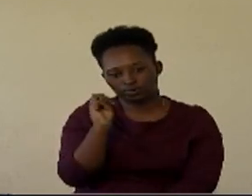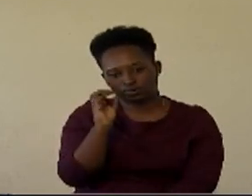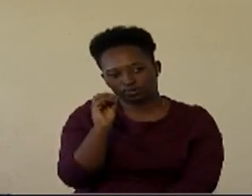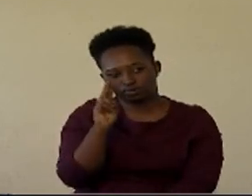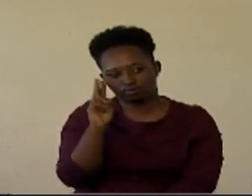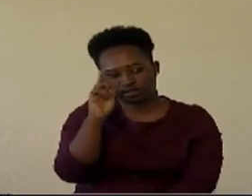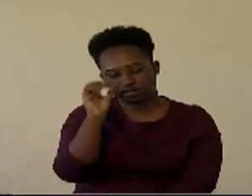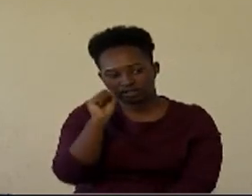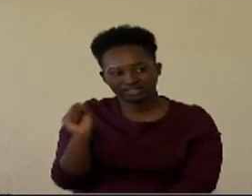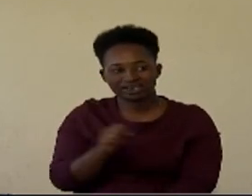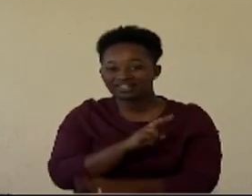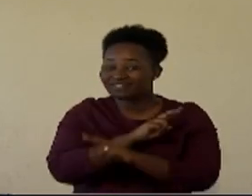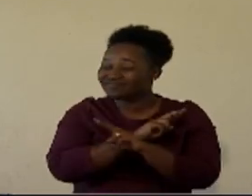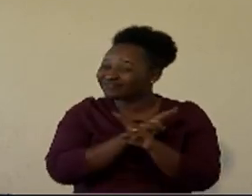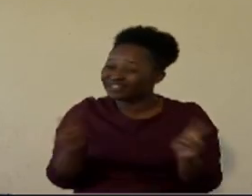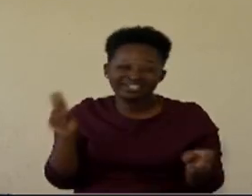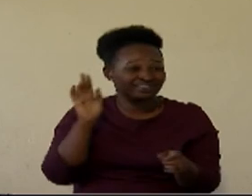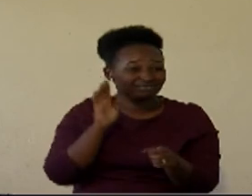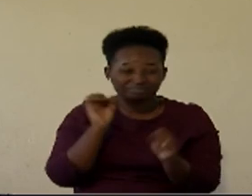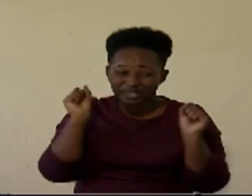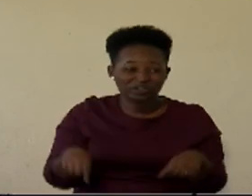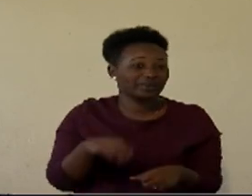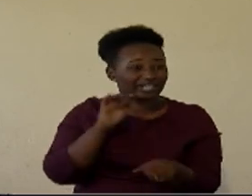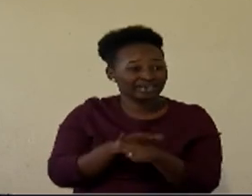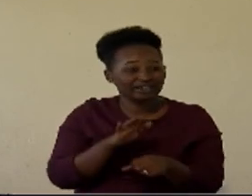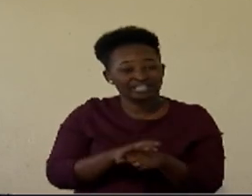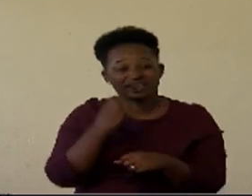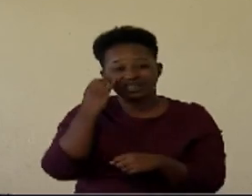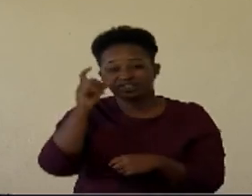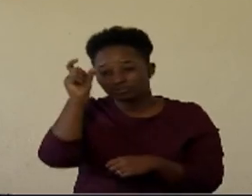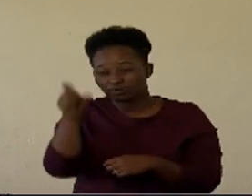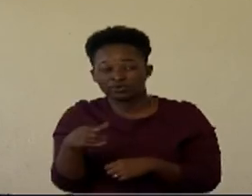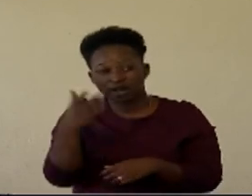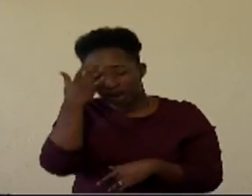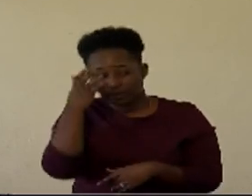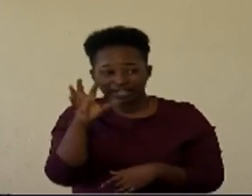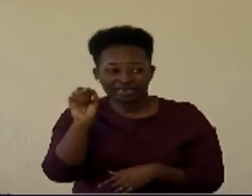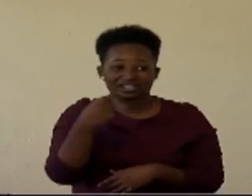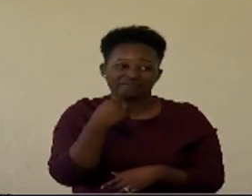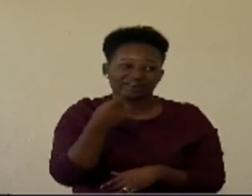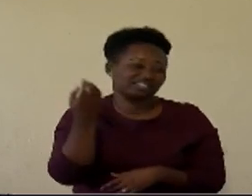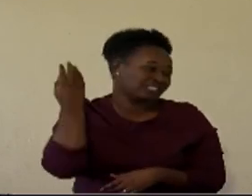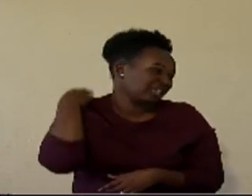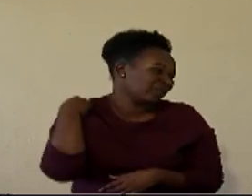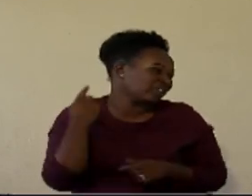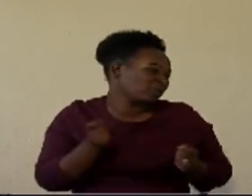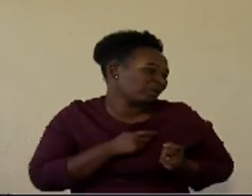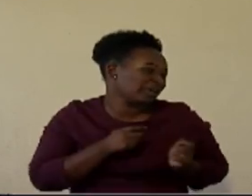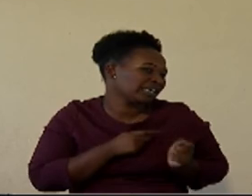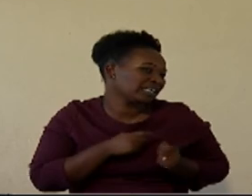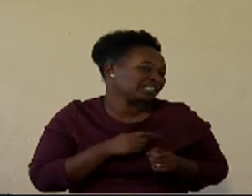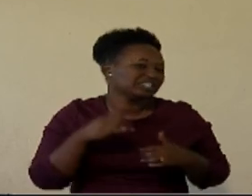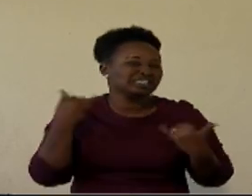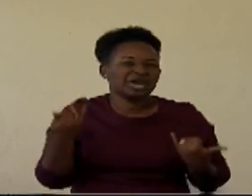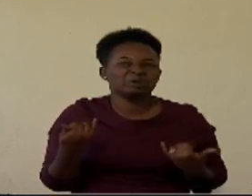and very likely to be life threatening if a person has suffered from cancer and they think it's now in the backbone it has eaten away